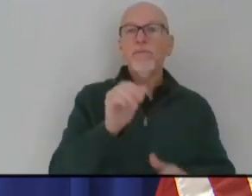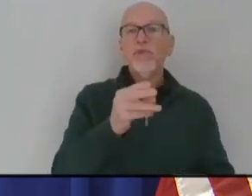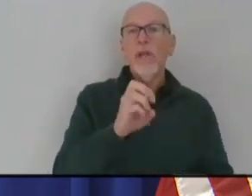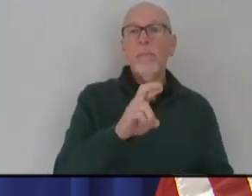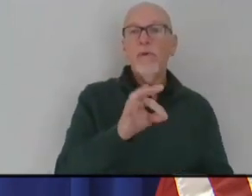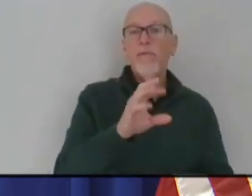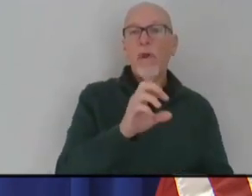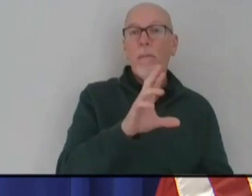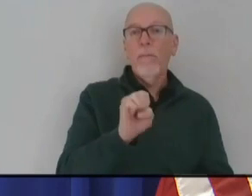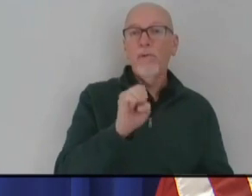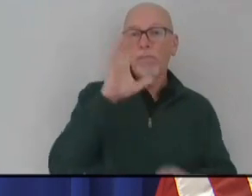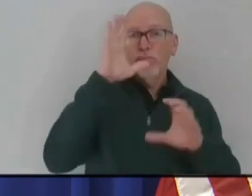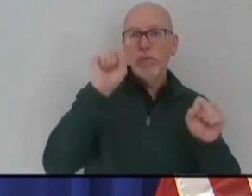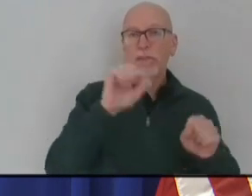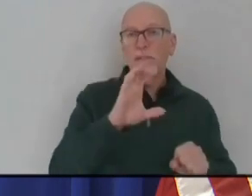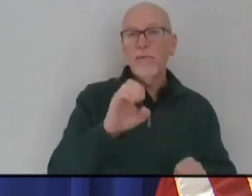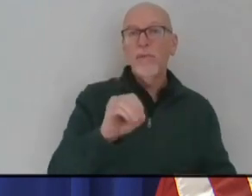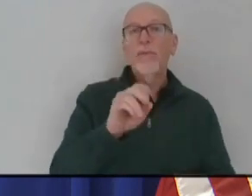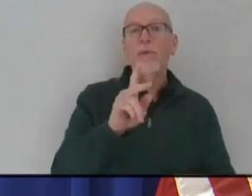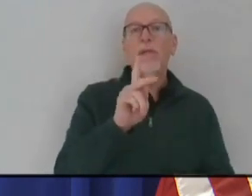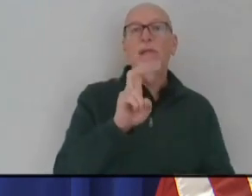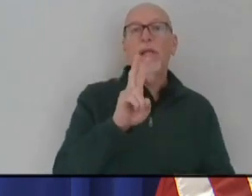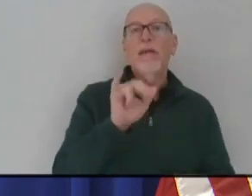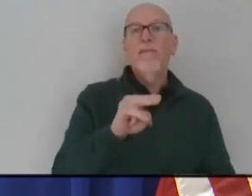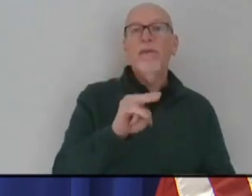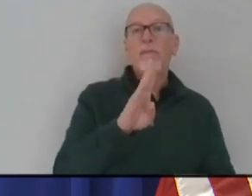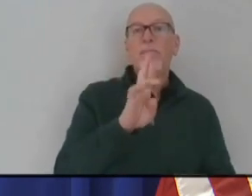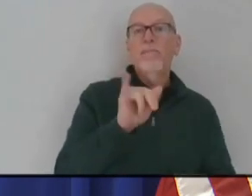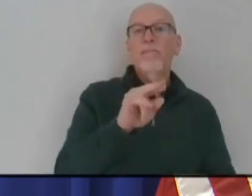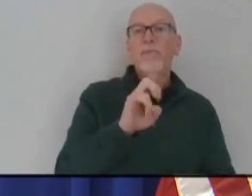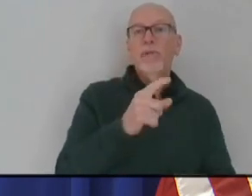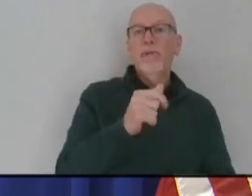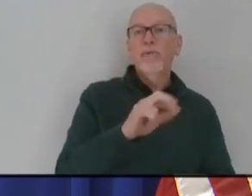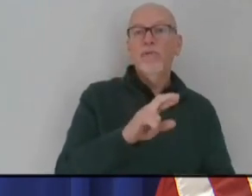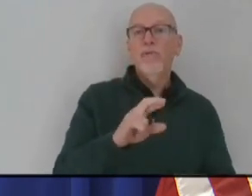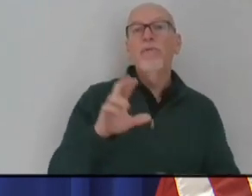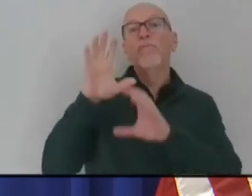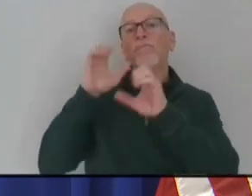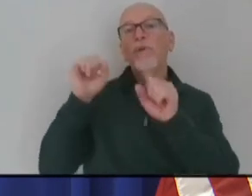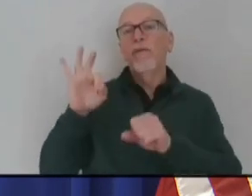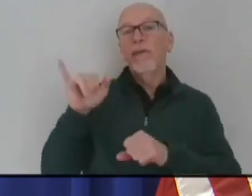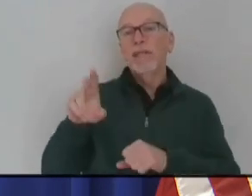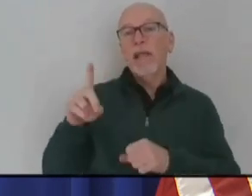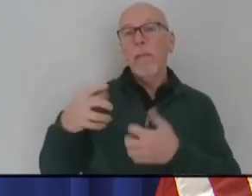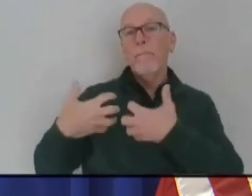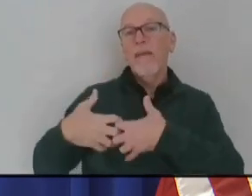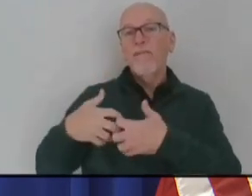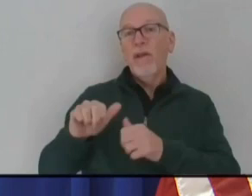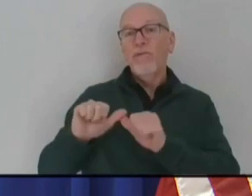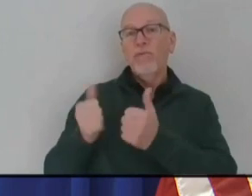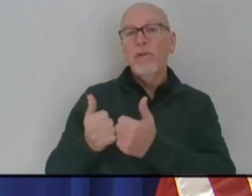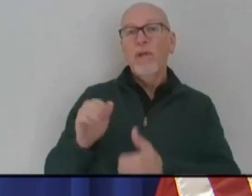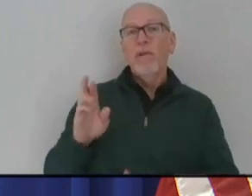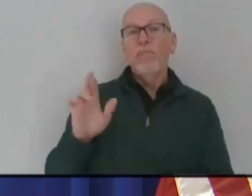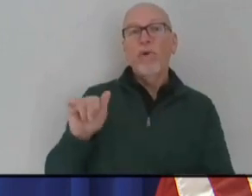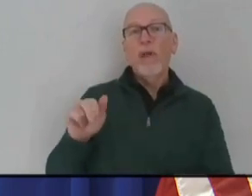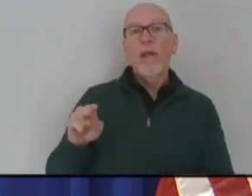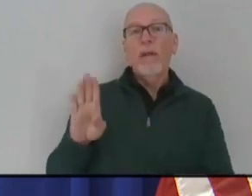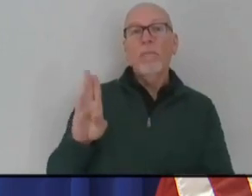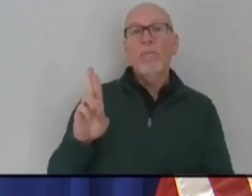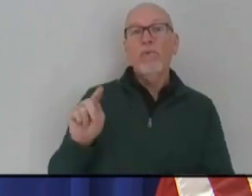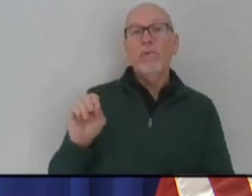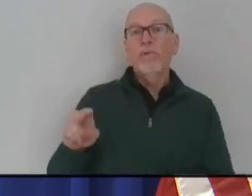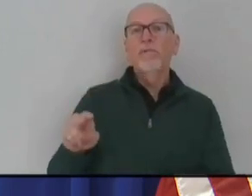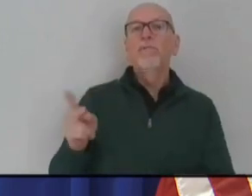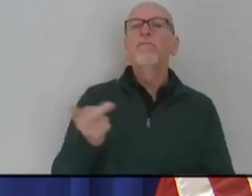the President and CEO, Kevin Breniger, and the President of the Indiana Manufacturing Association, Brian Burton. They will join us to give us